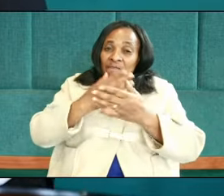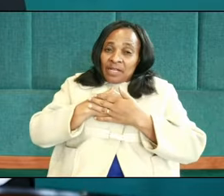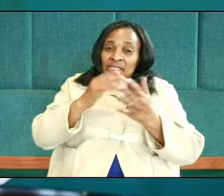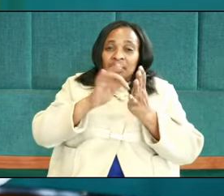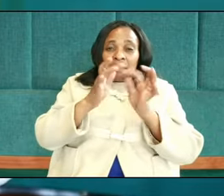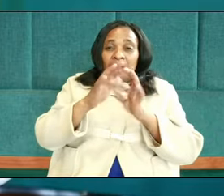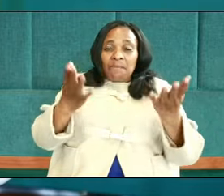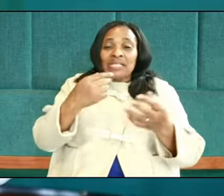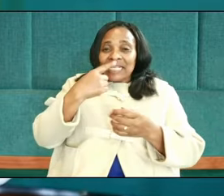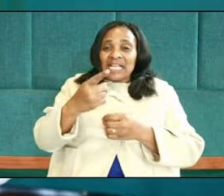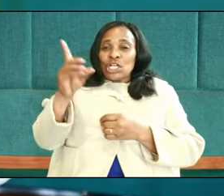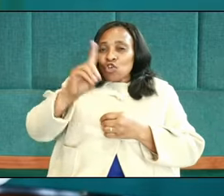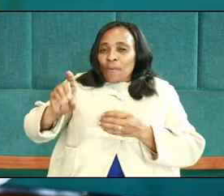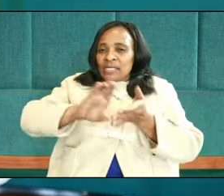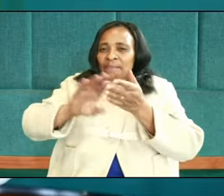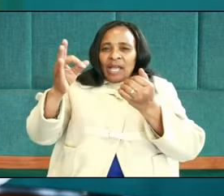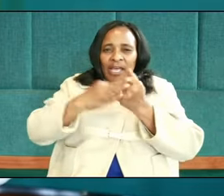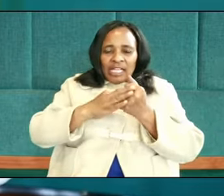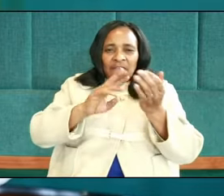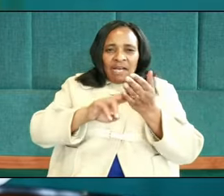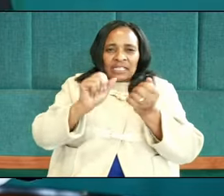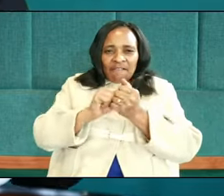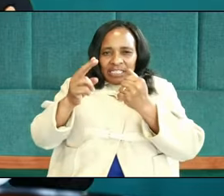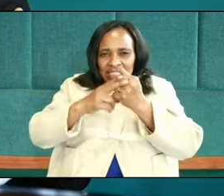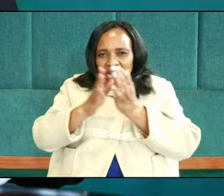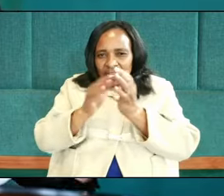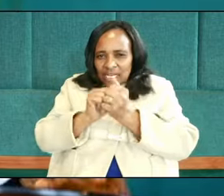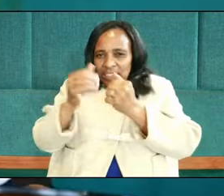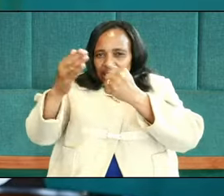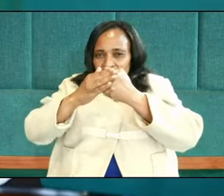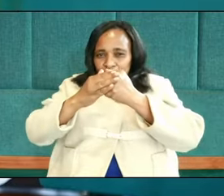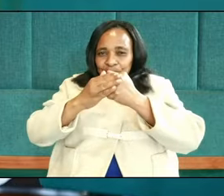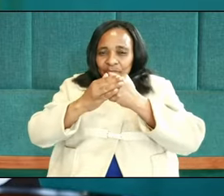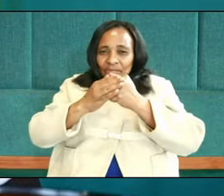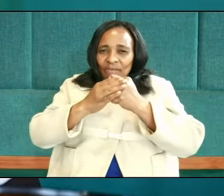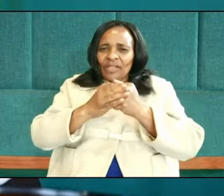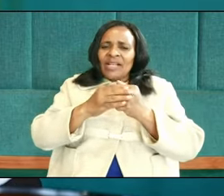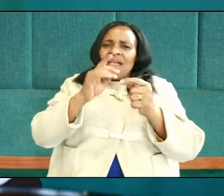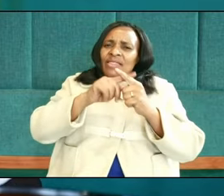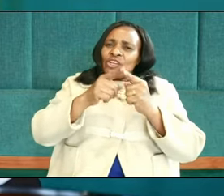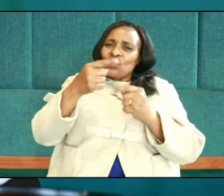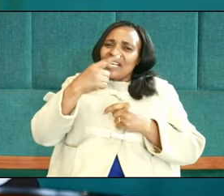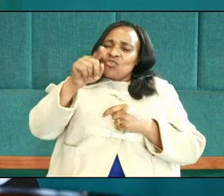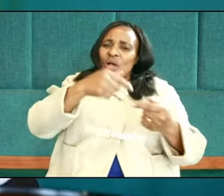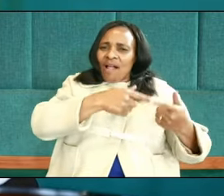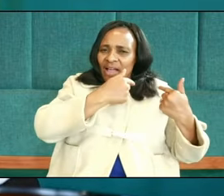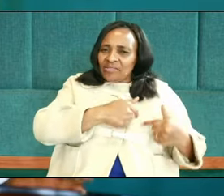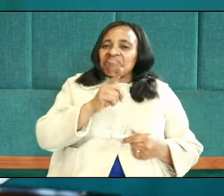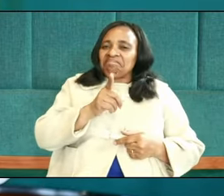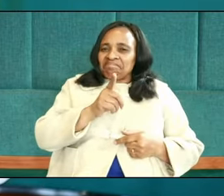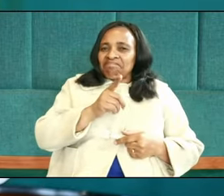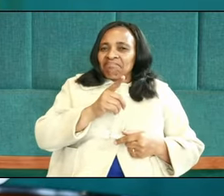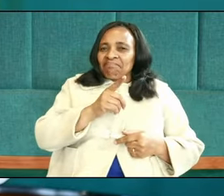Deuteronomy chapter 8, verses 17 and 18, then you say in your heart, now take note of this,